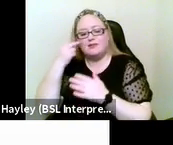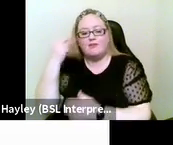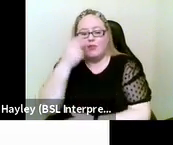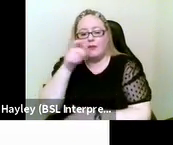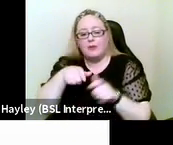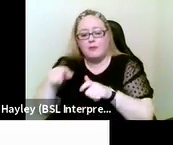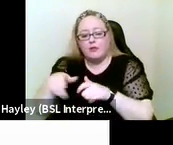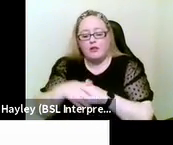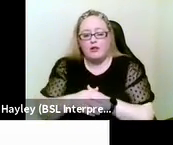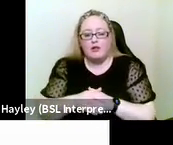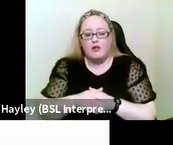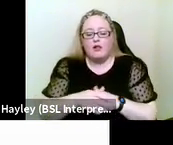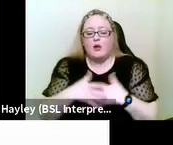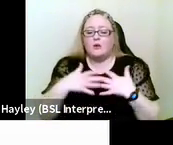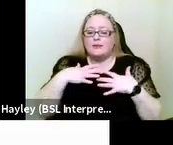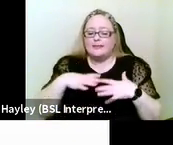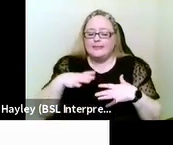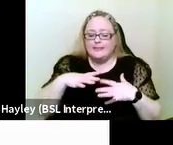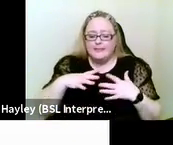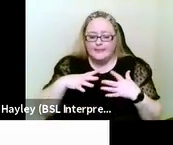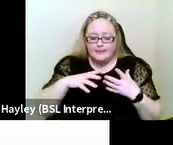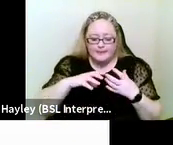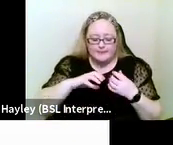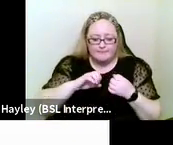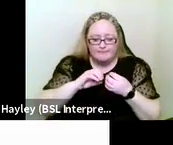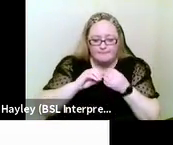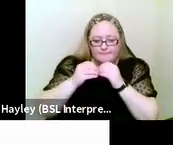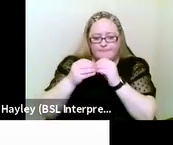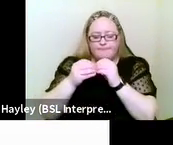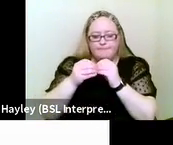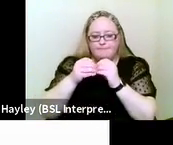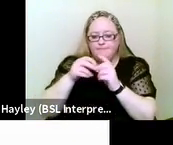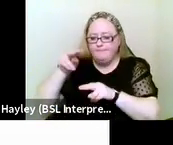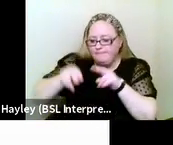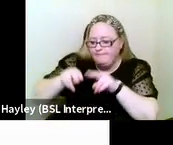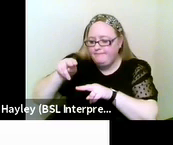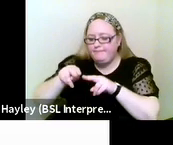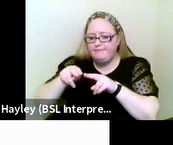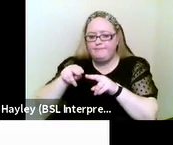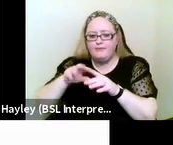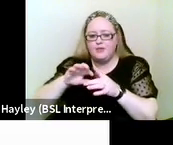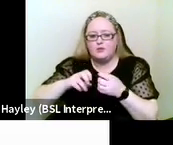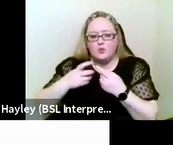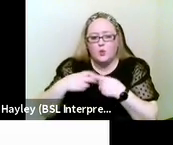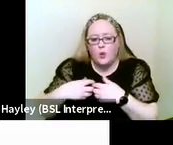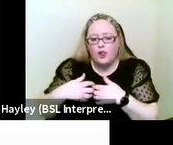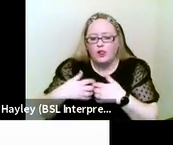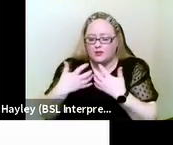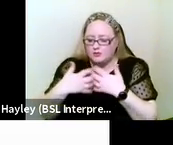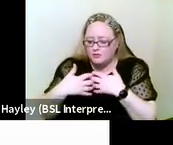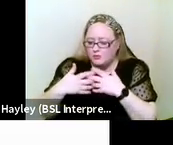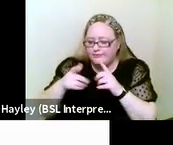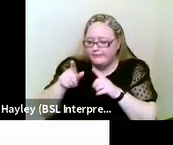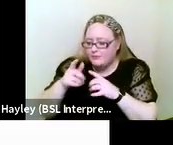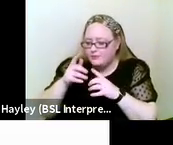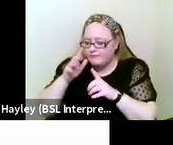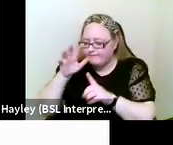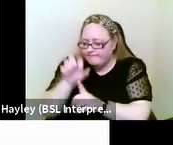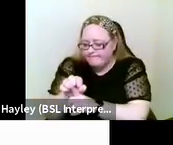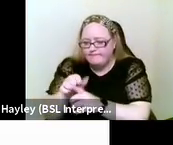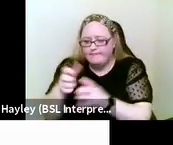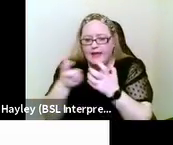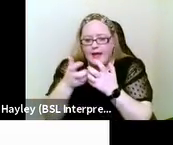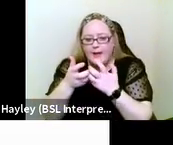our screening tools to help us identify acquired dual sensory loss. We need to think increasingly about